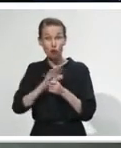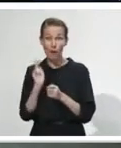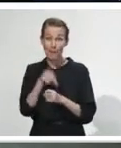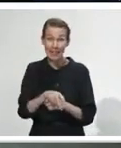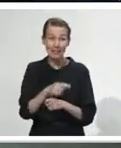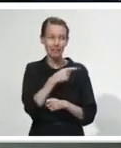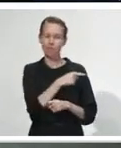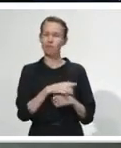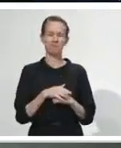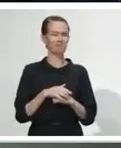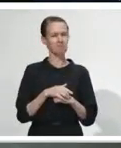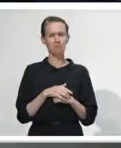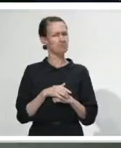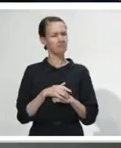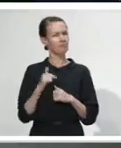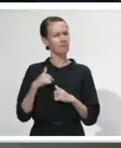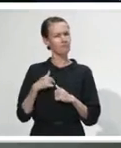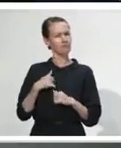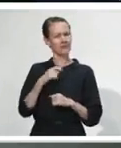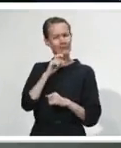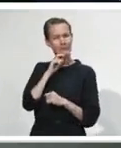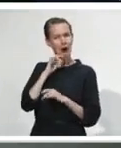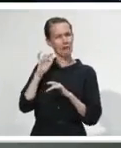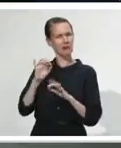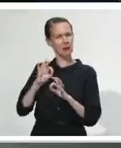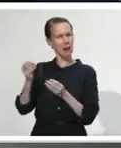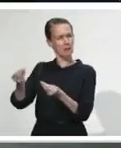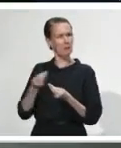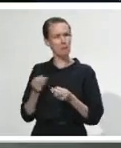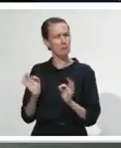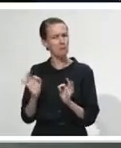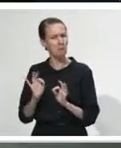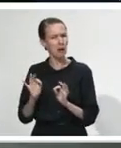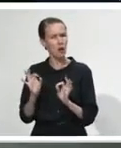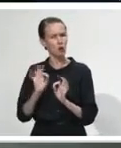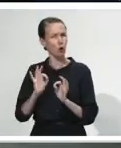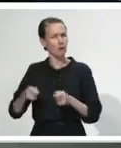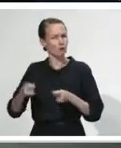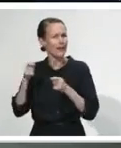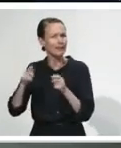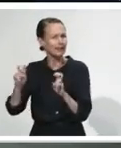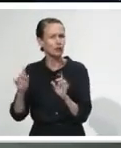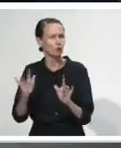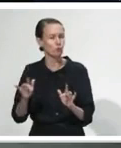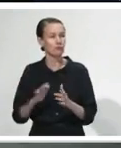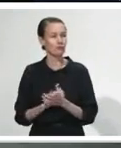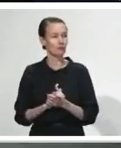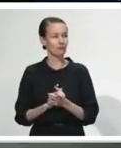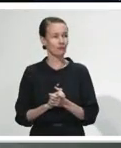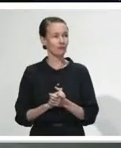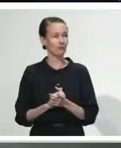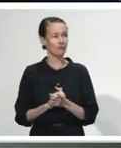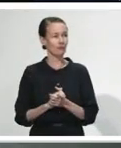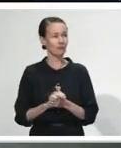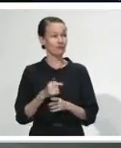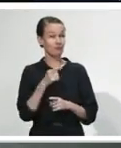Again, I can ask the question, but that's not something that's been proactively raised with me. I'm going to ask a question on behalf of the